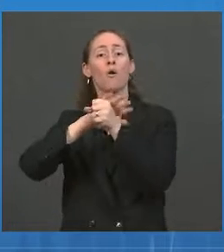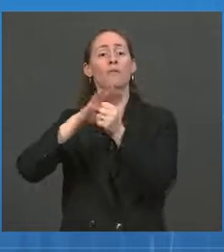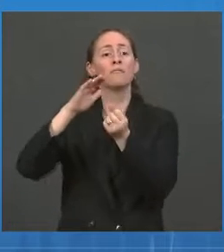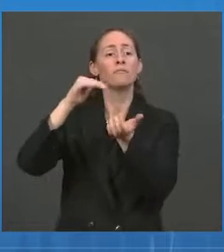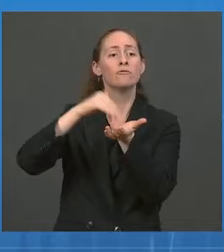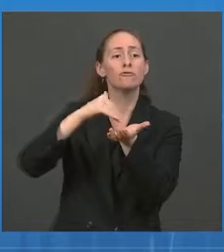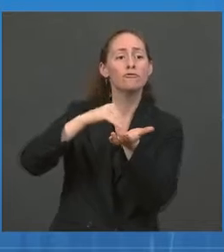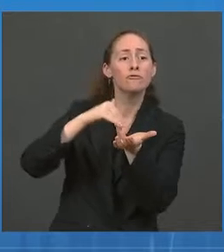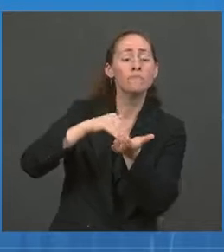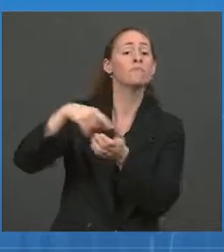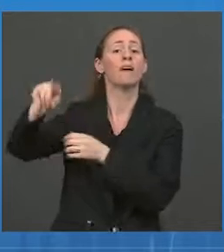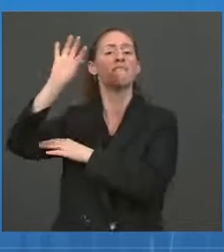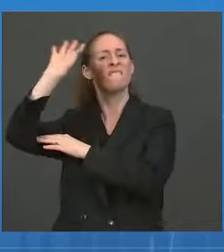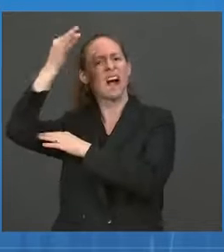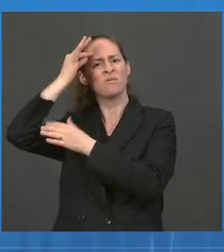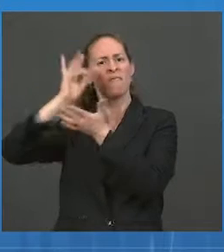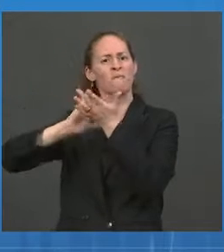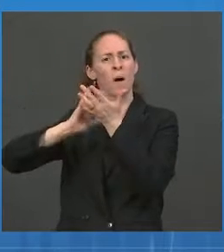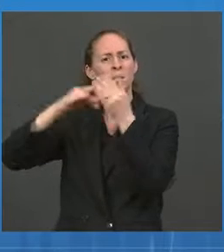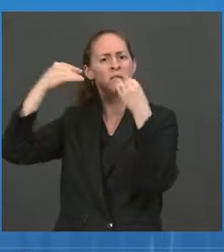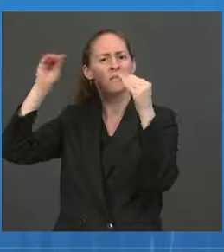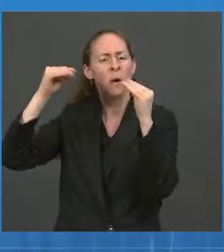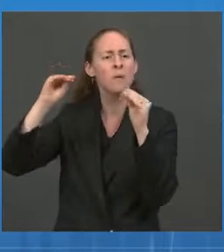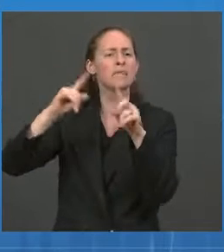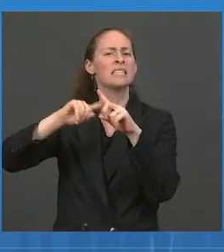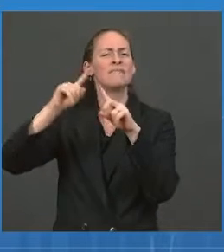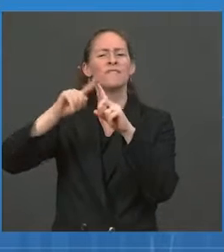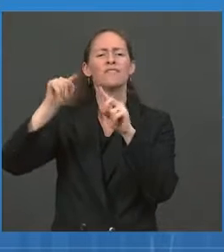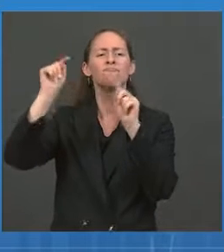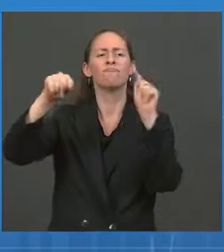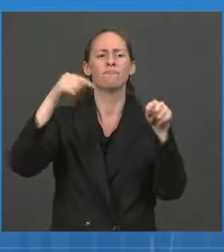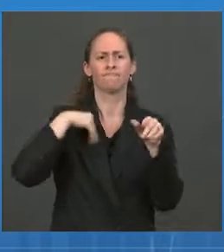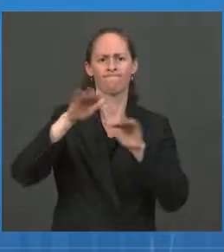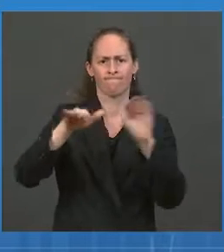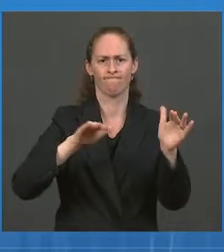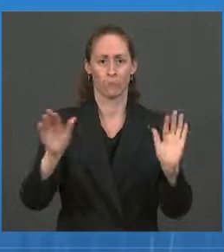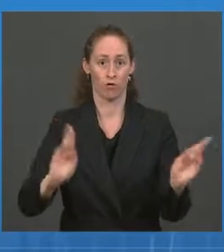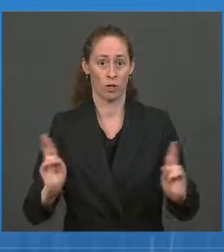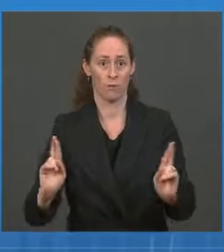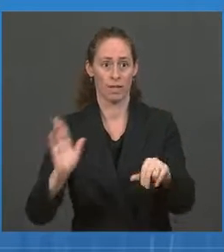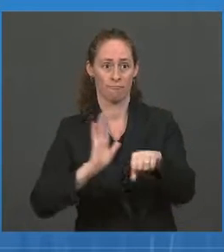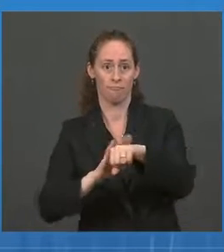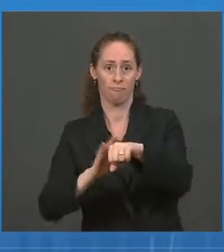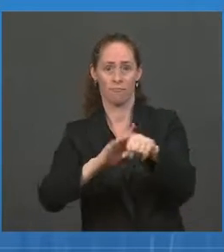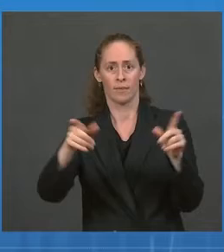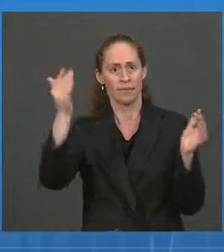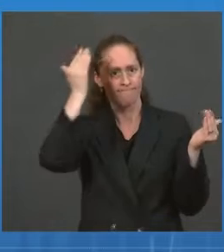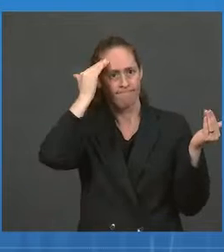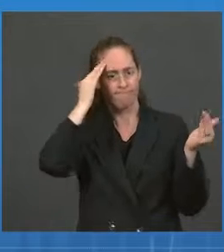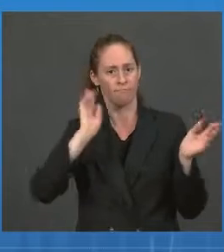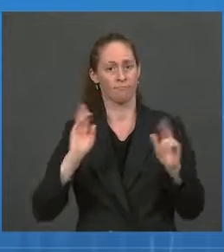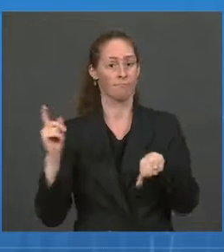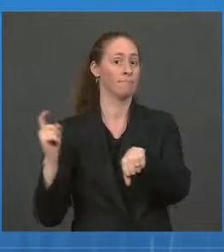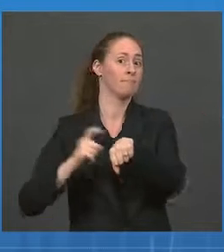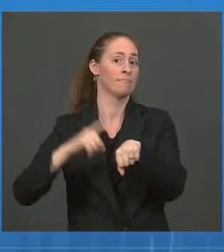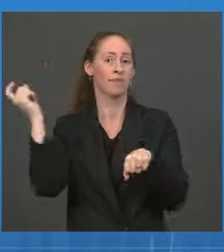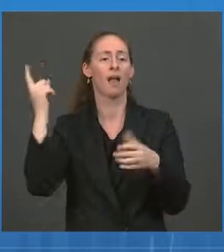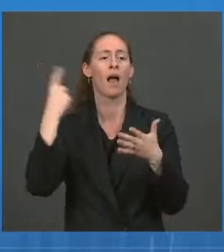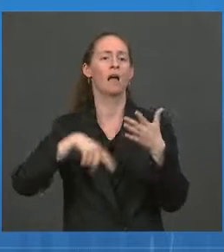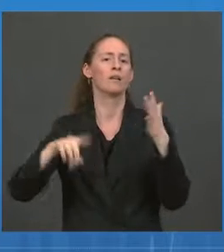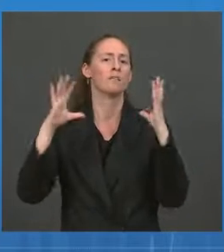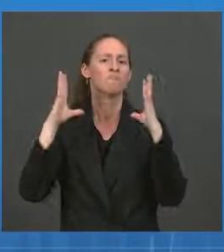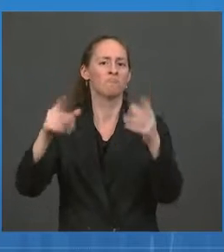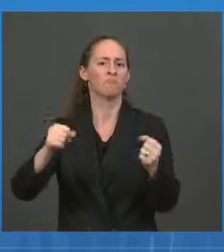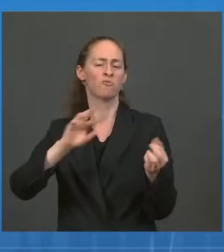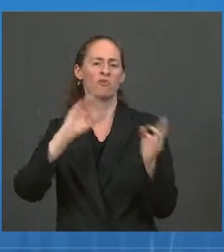health centers to ensure that we are ready for next week to begin booster